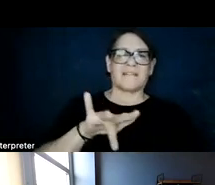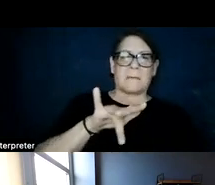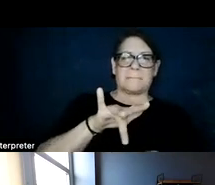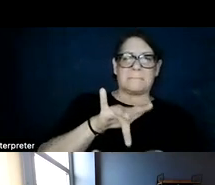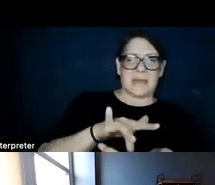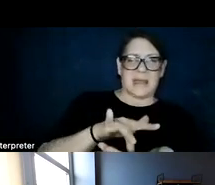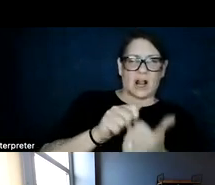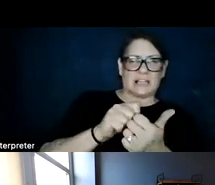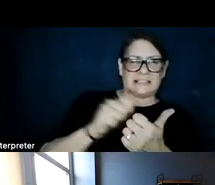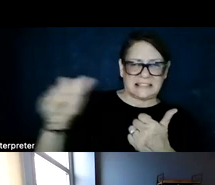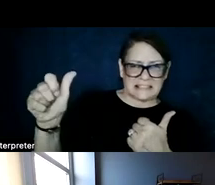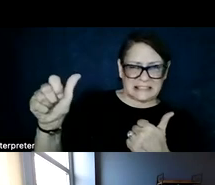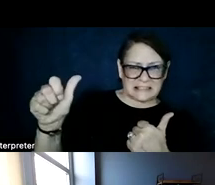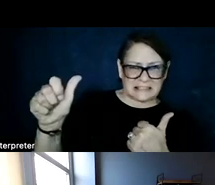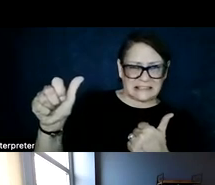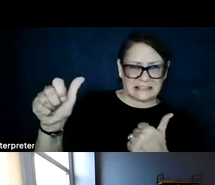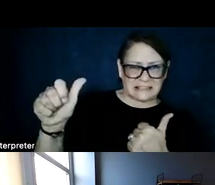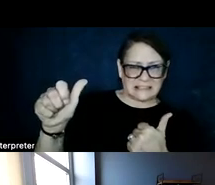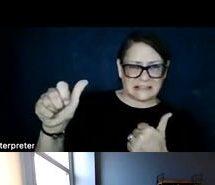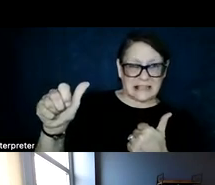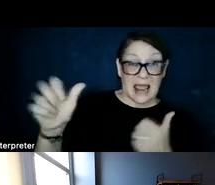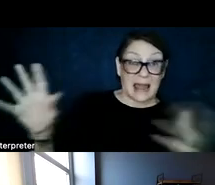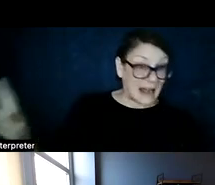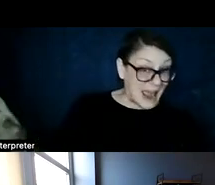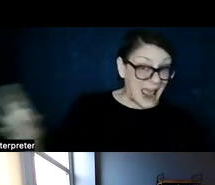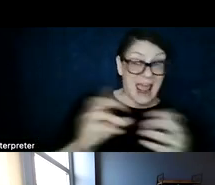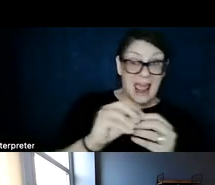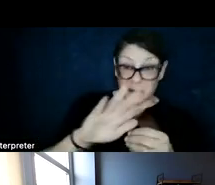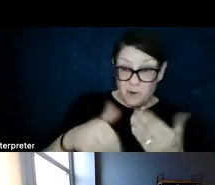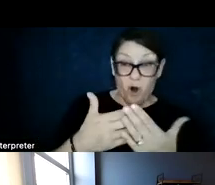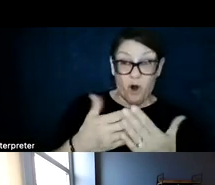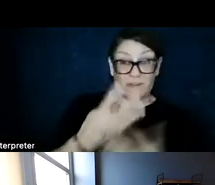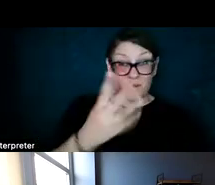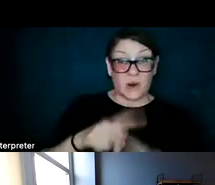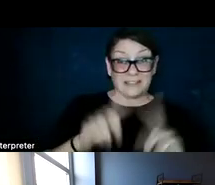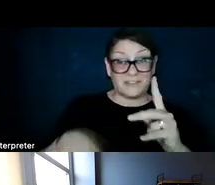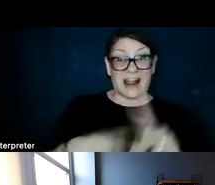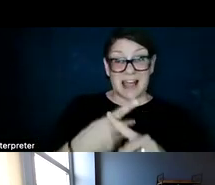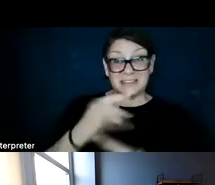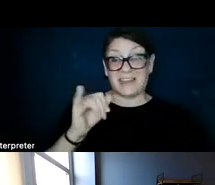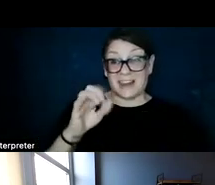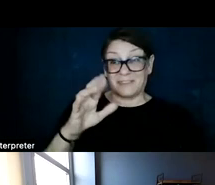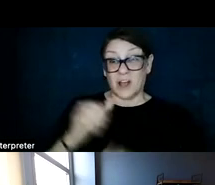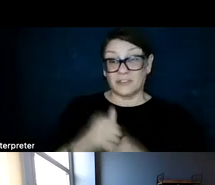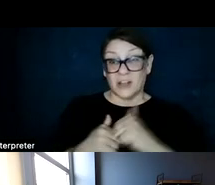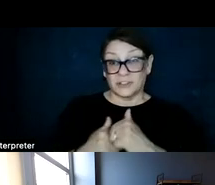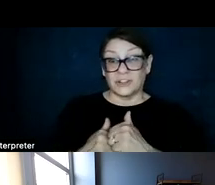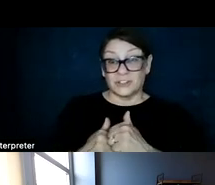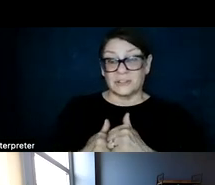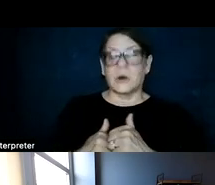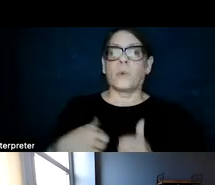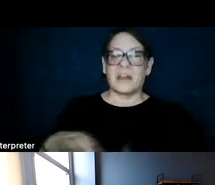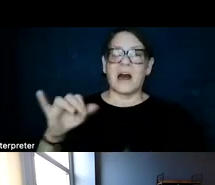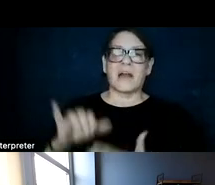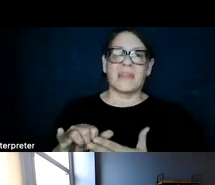and add up all of these four different types of infrastructure types, we find